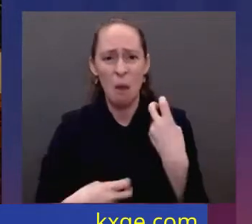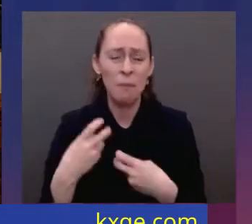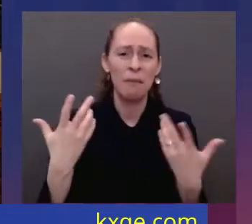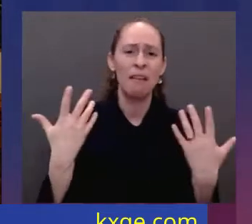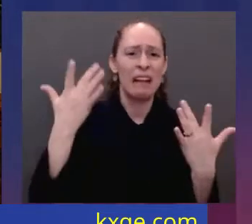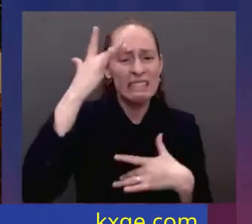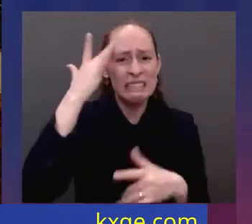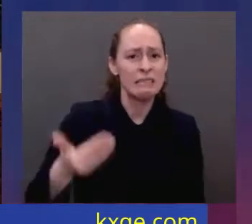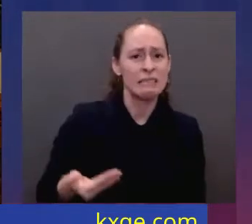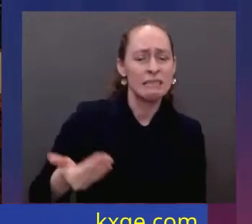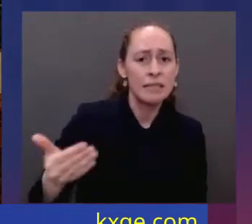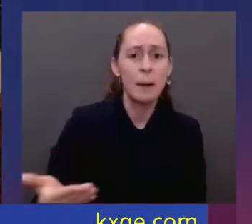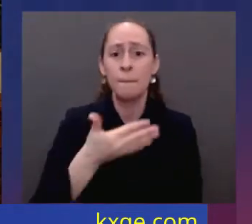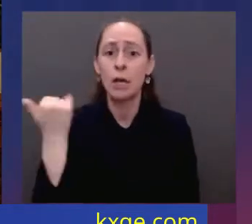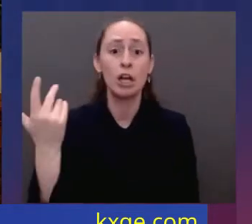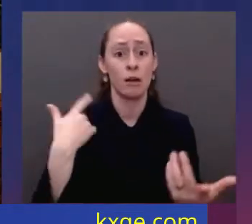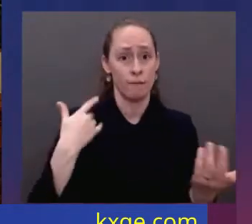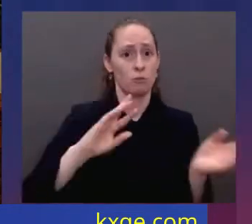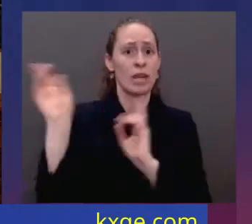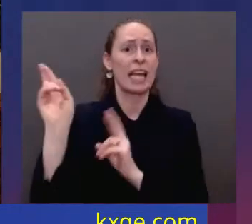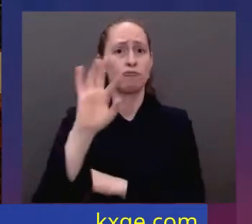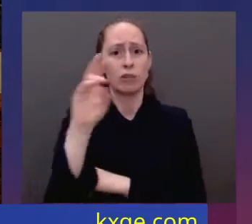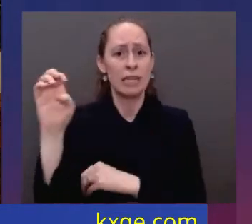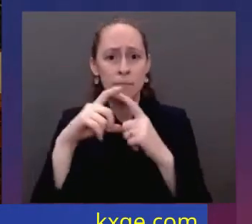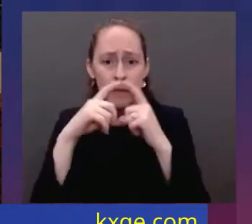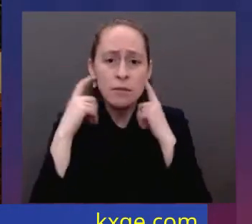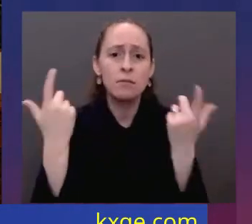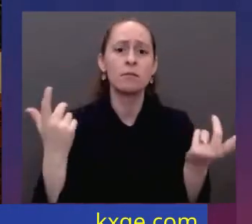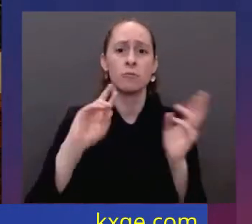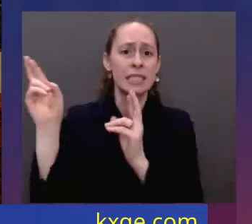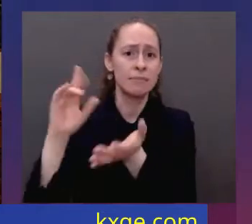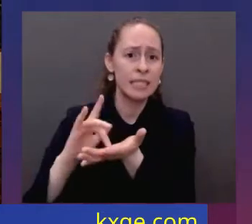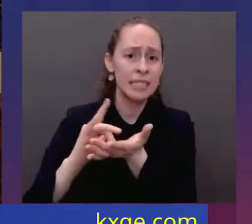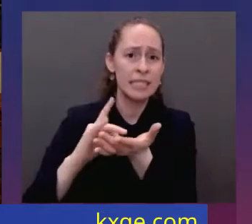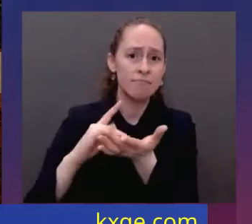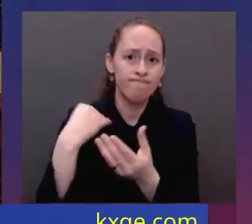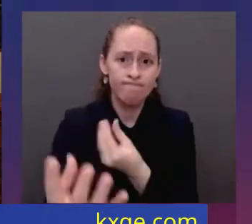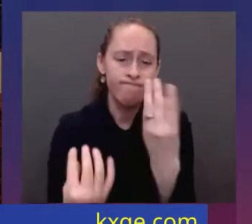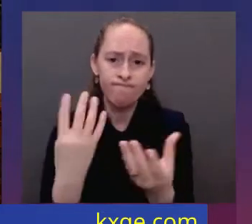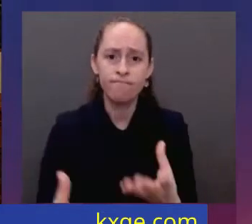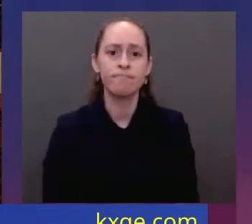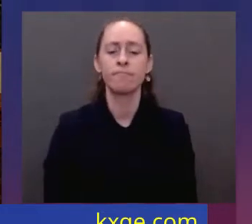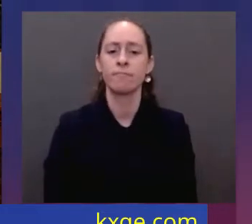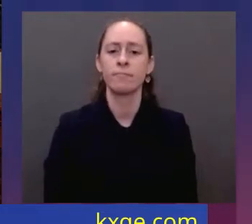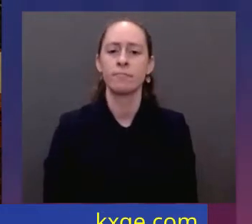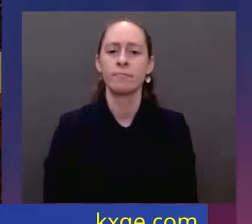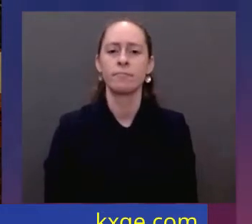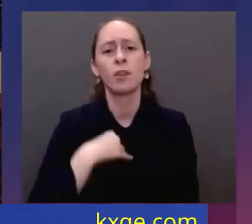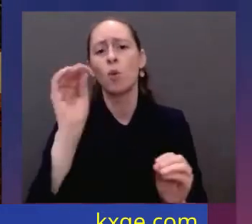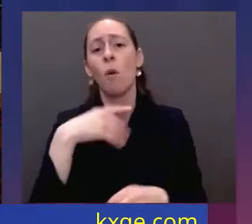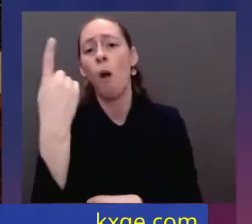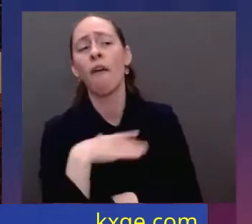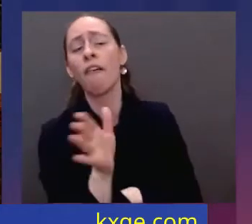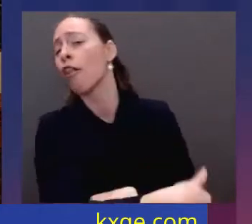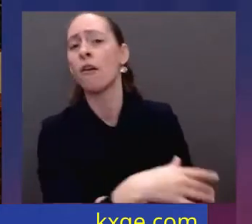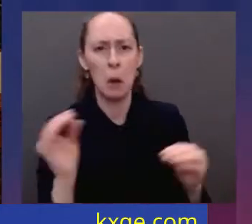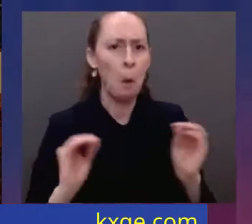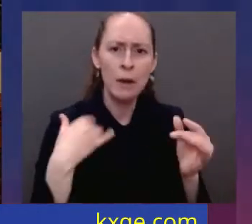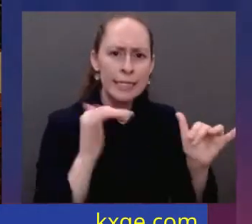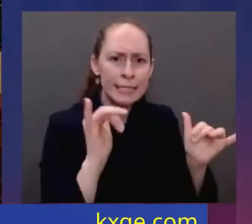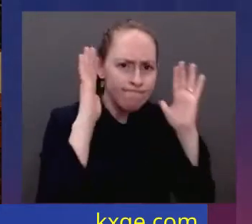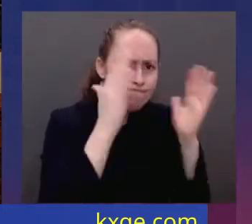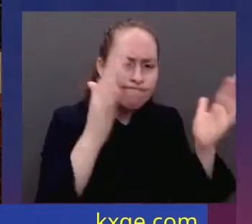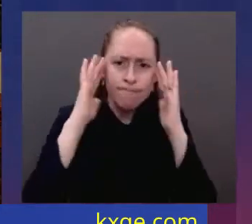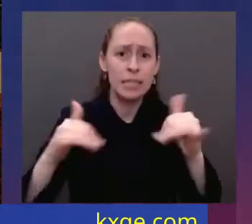-quality masks. We're leaving no one behind or ignoring anyone's needs as we move forward. On testing, we've made hundreds of millions of tests available, and you can order them for free to your